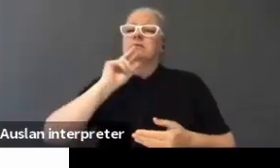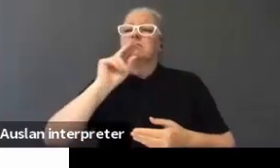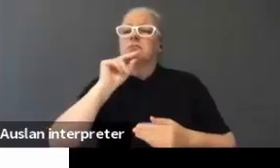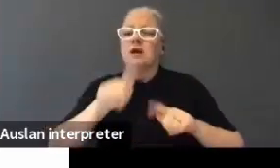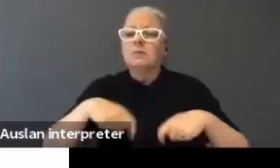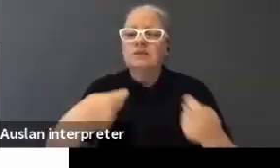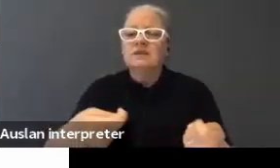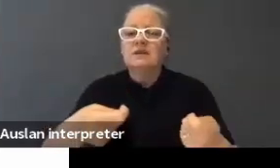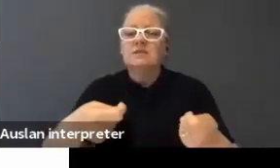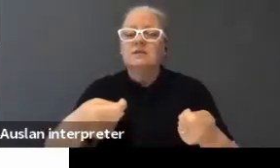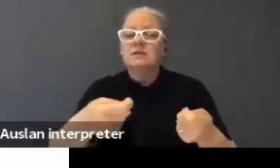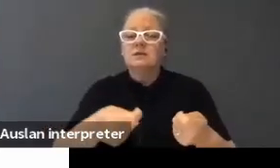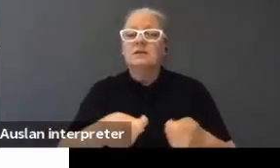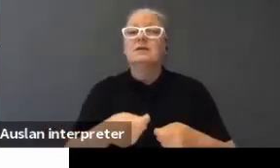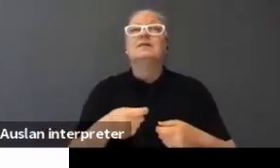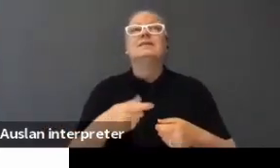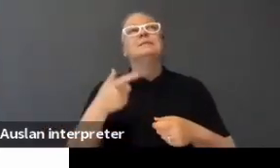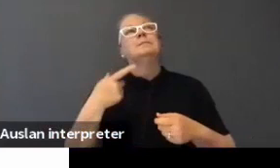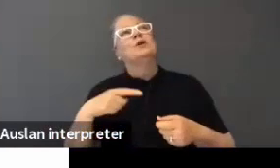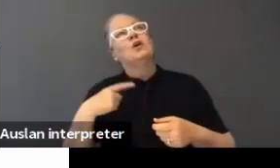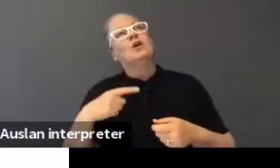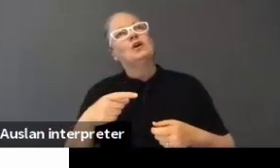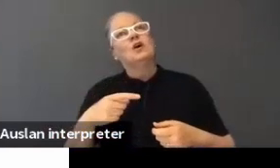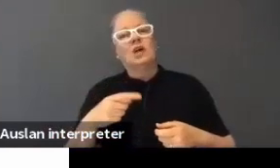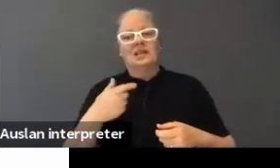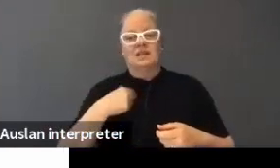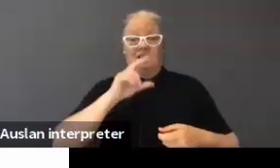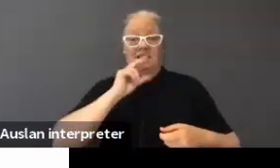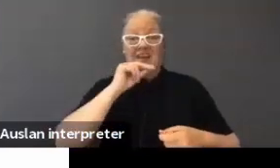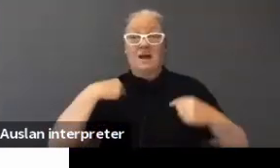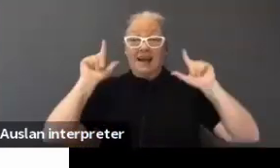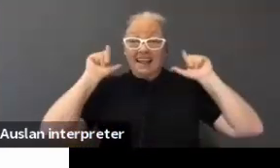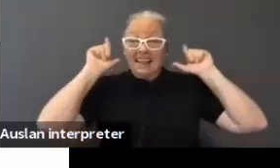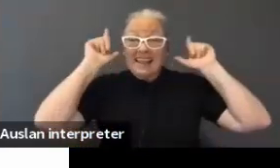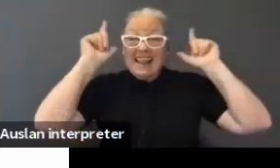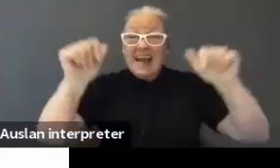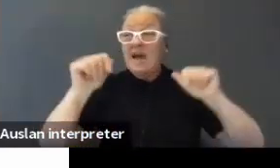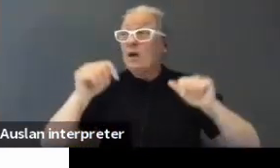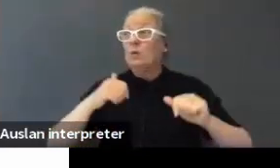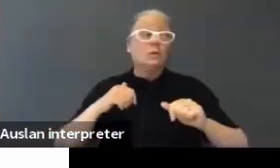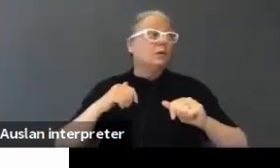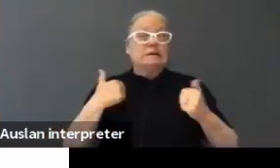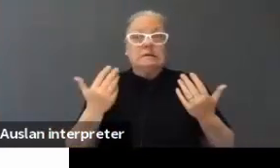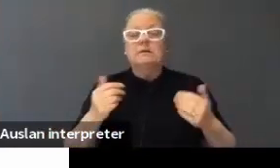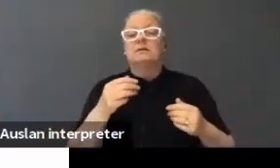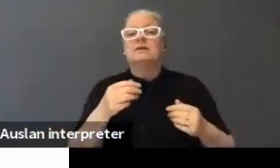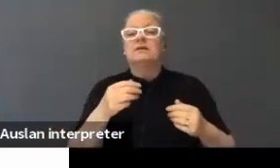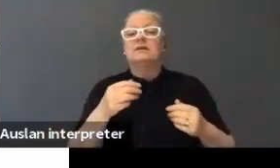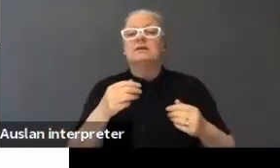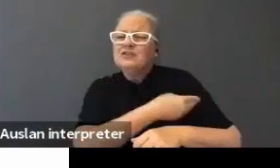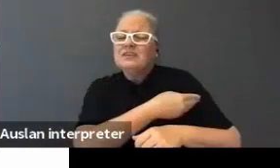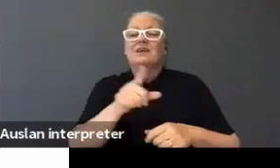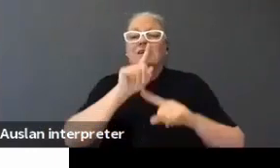how loud you speak or don't speak takes a greater deal of energy and it's not always possible.